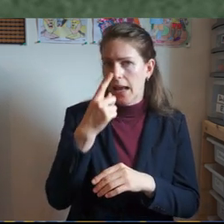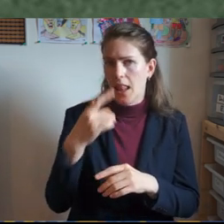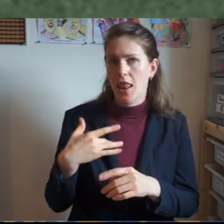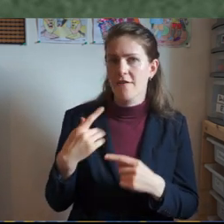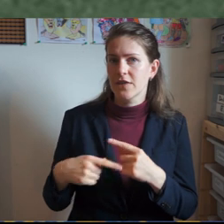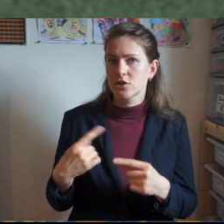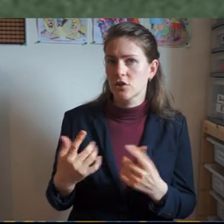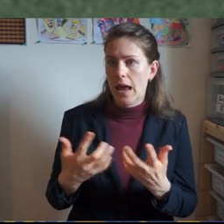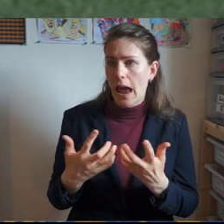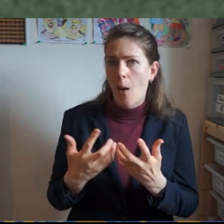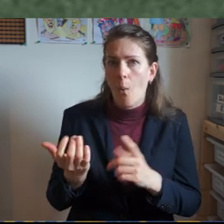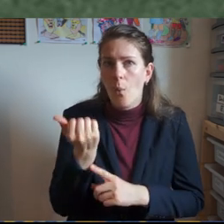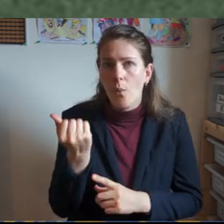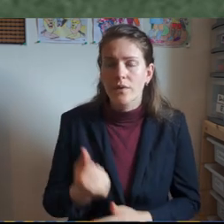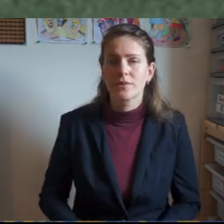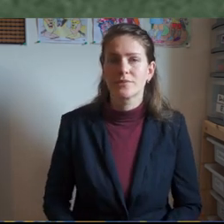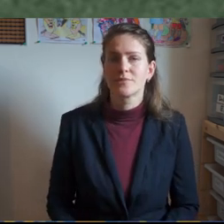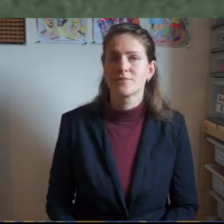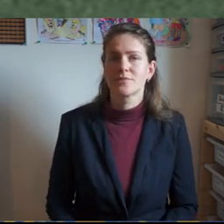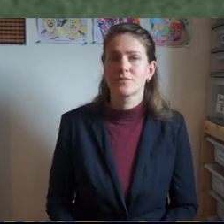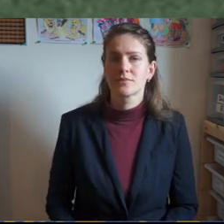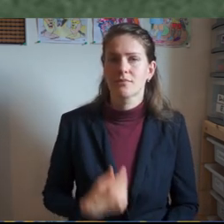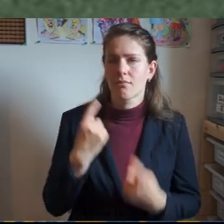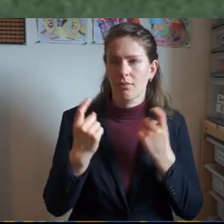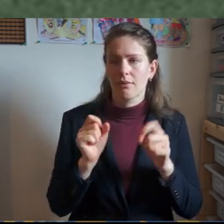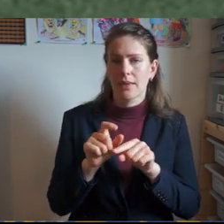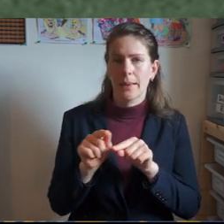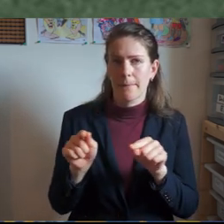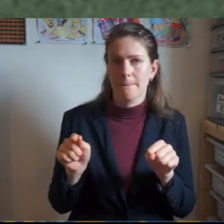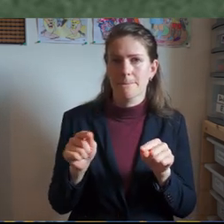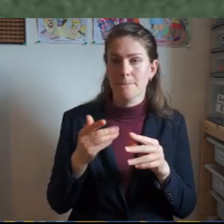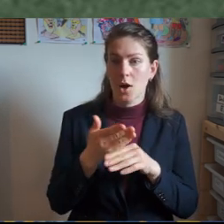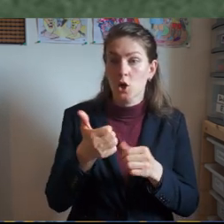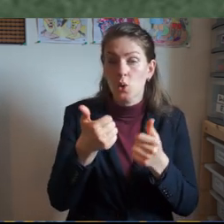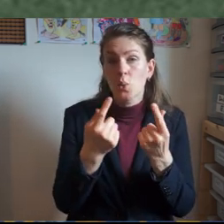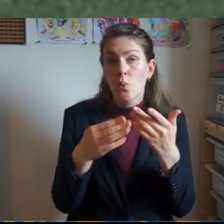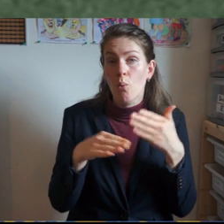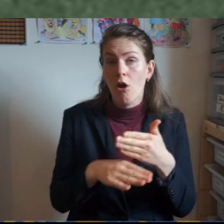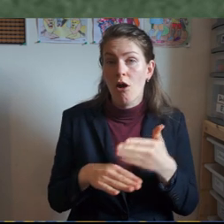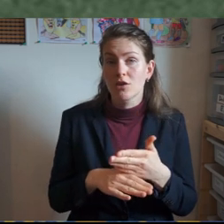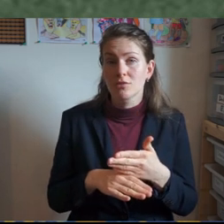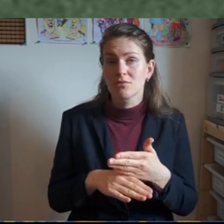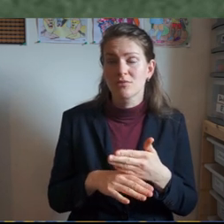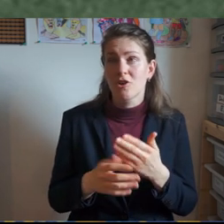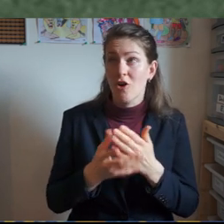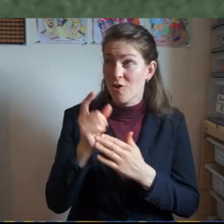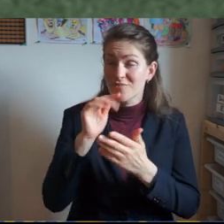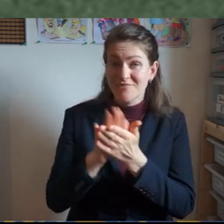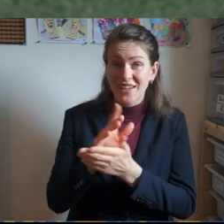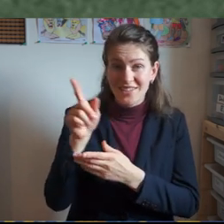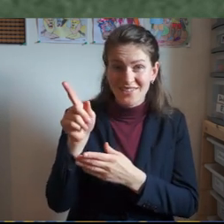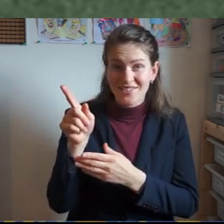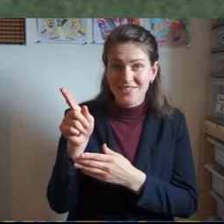I suppose he thought that by doing good God will be pleased and give him eternal